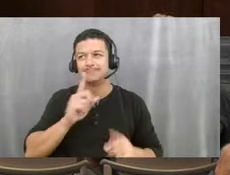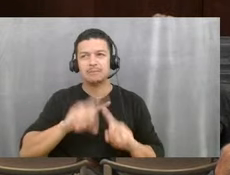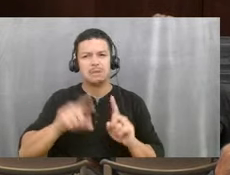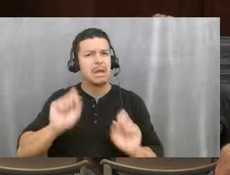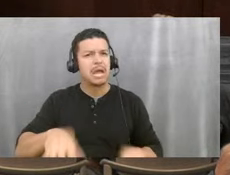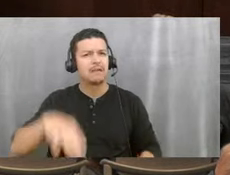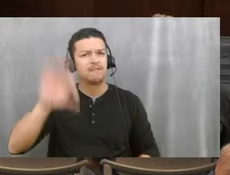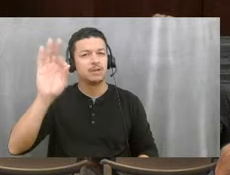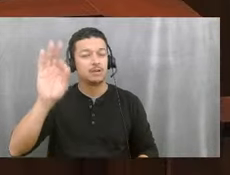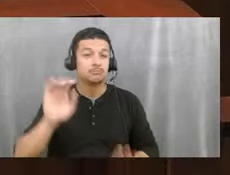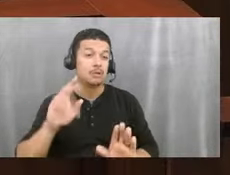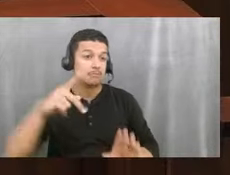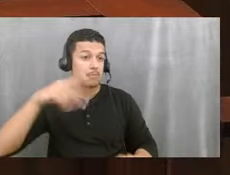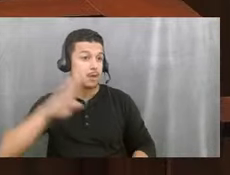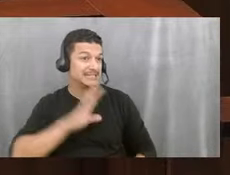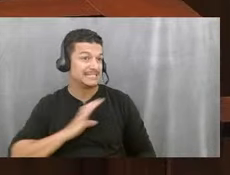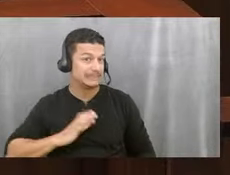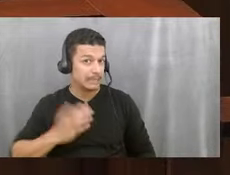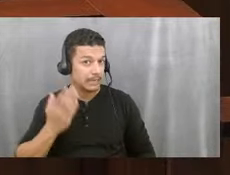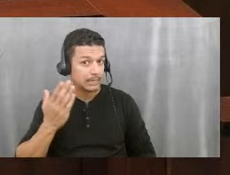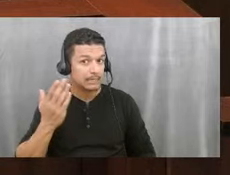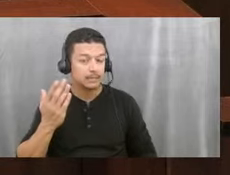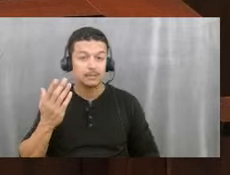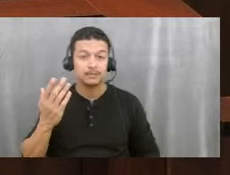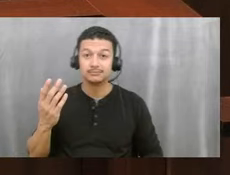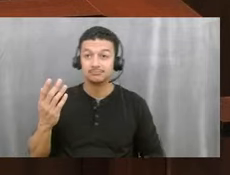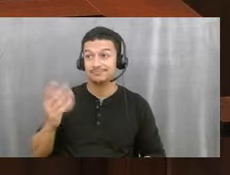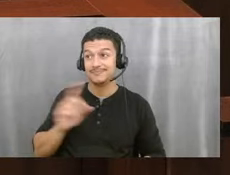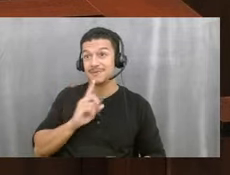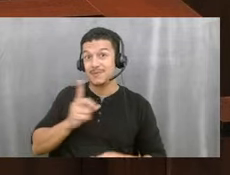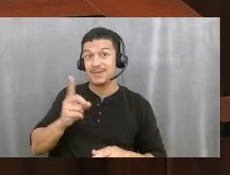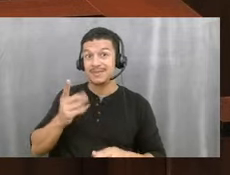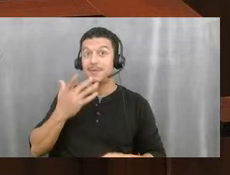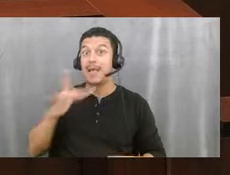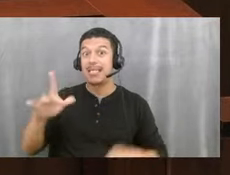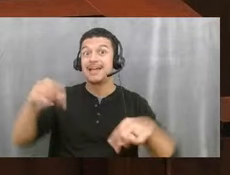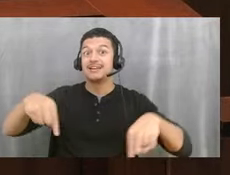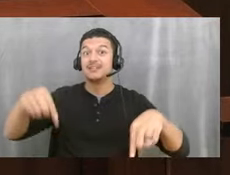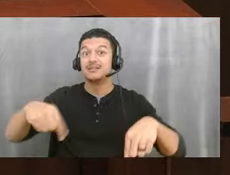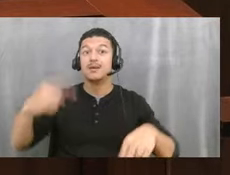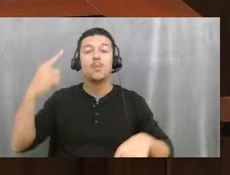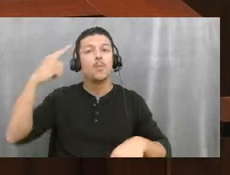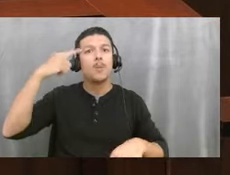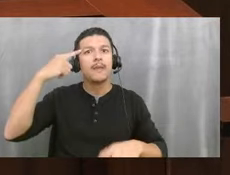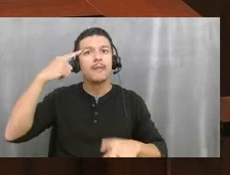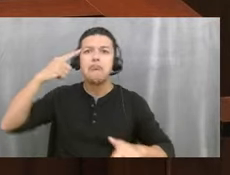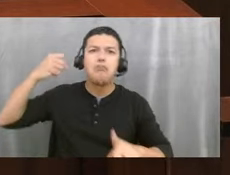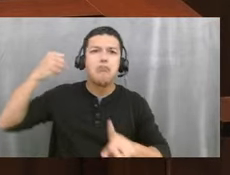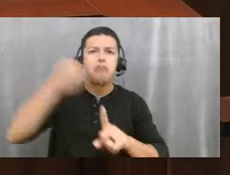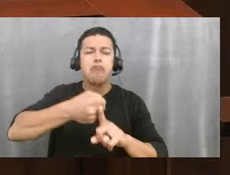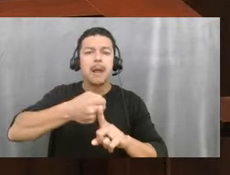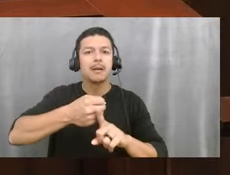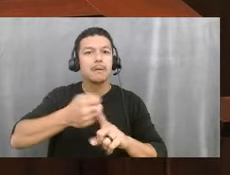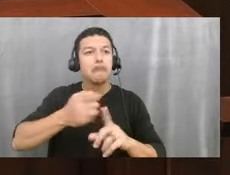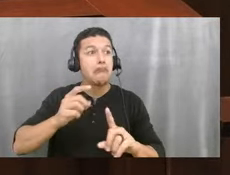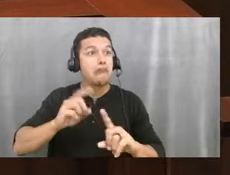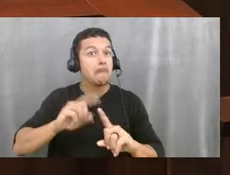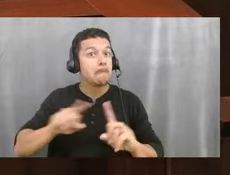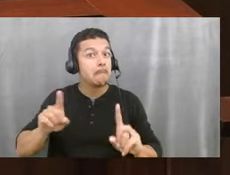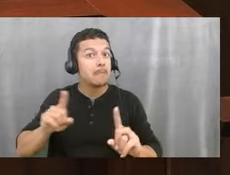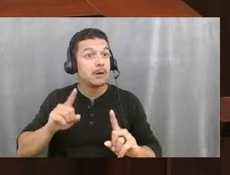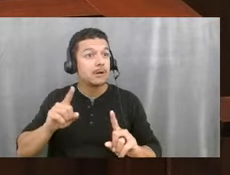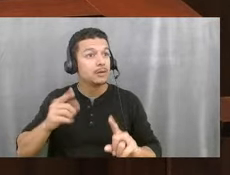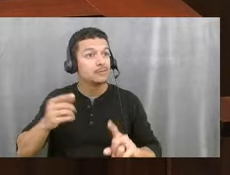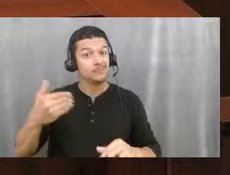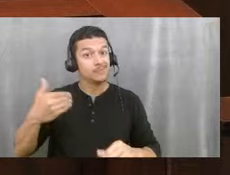we seeing? Actually, we've been very lucky in Palm Beach County. We thought there was going to be a huge impact, but I think we have really good schools. I think